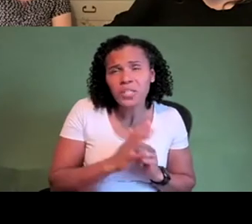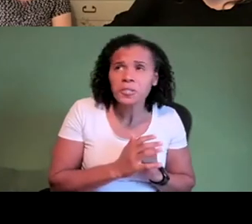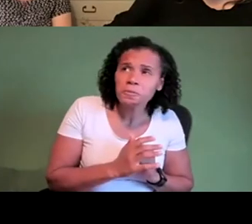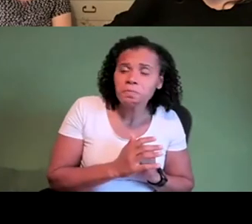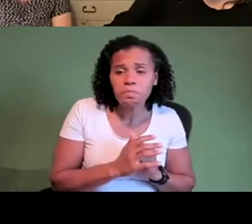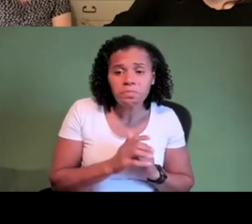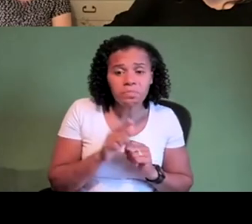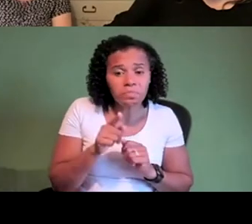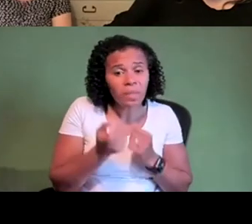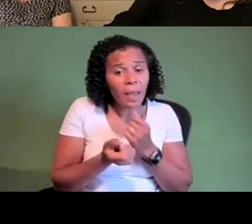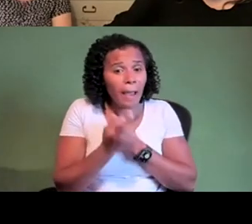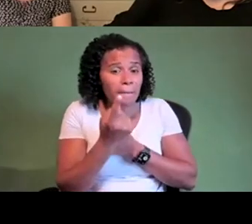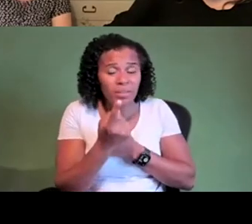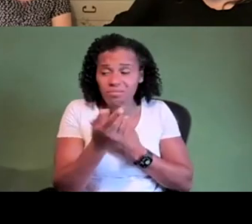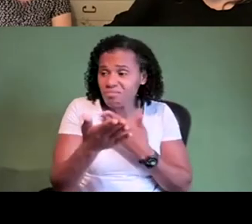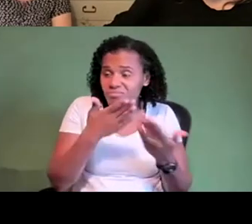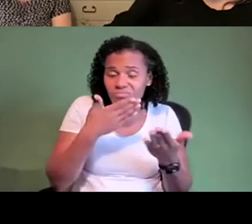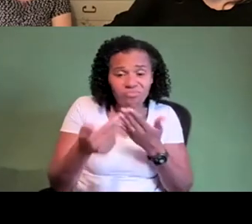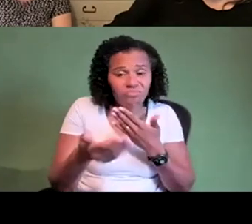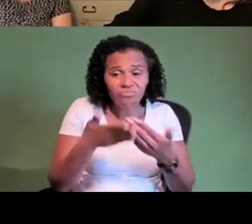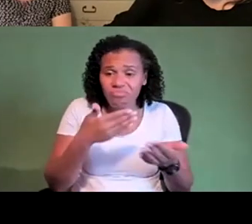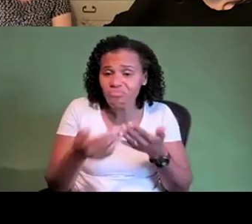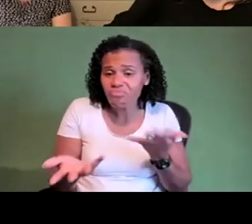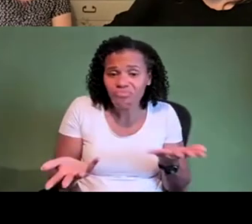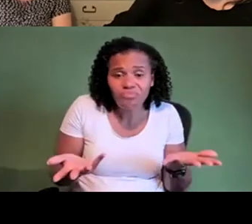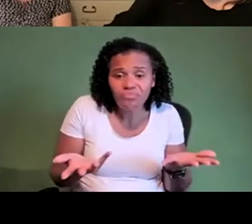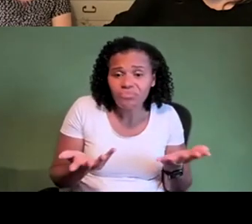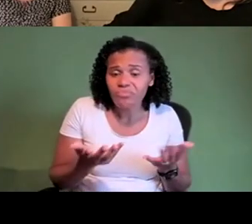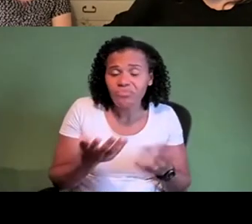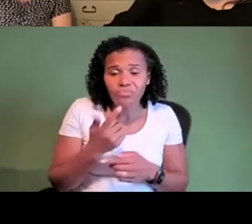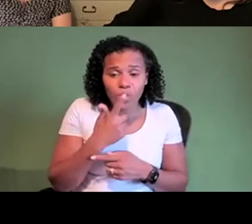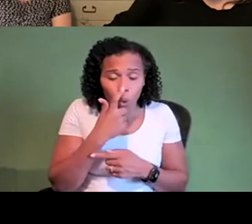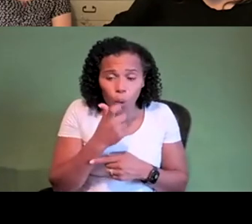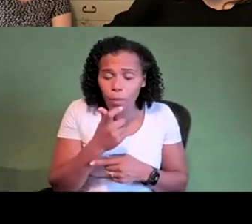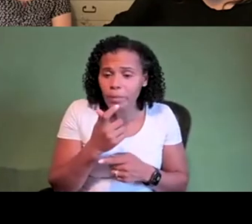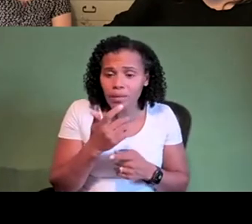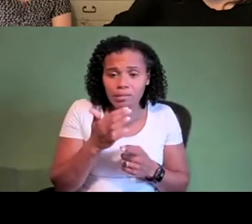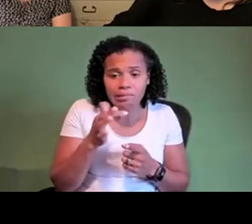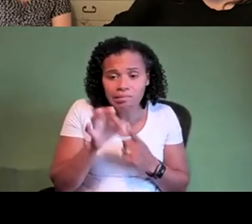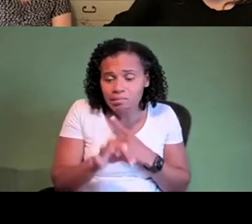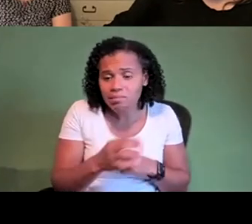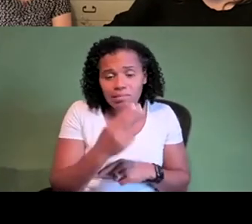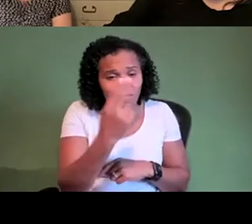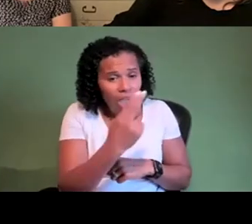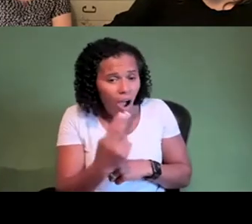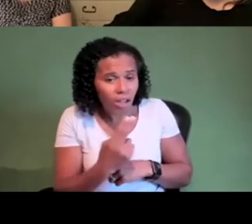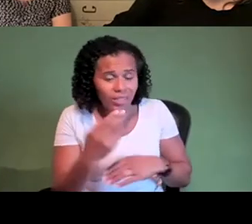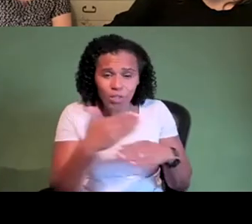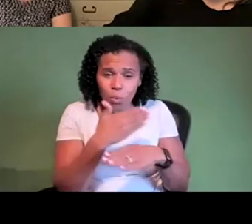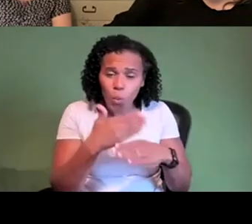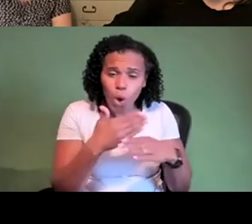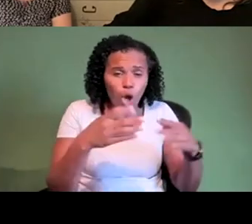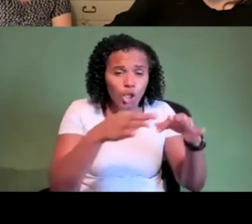no matter whether you like an artist that works in the studio setting or if you have